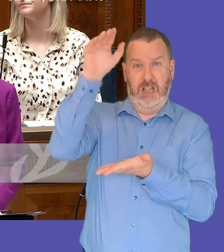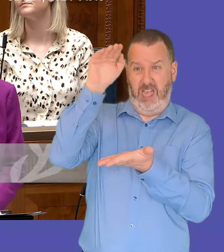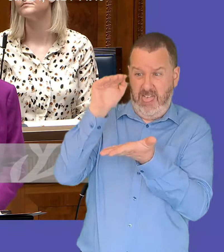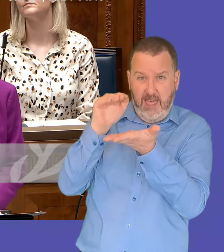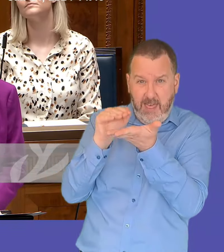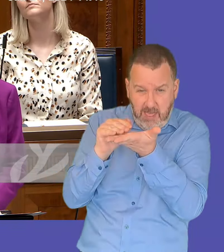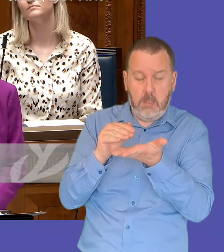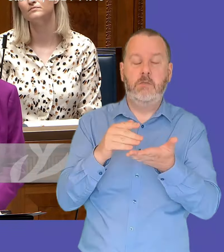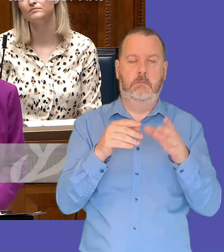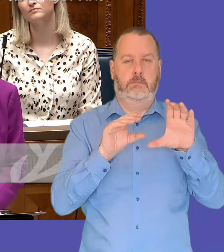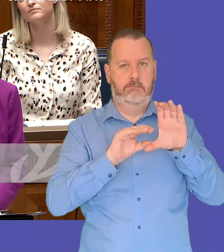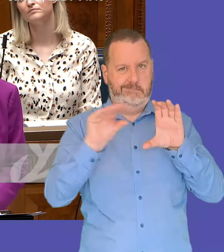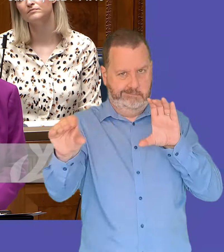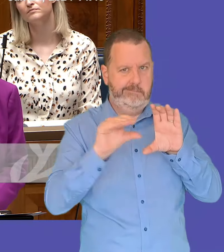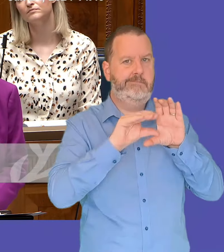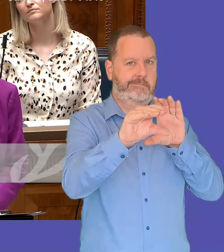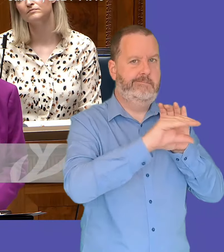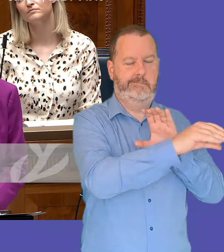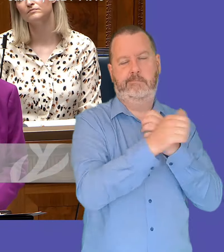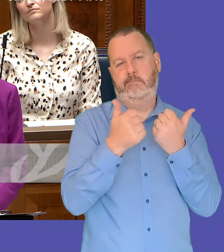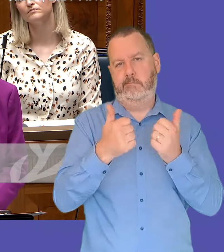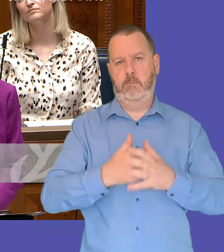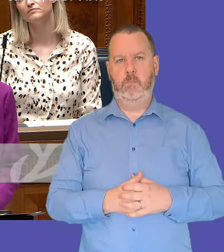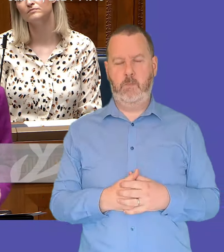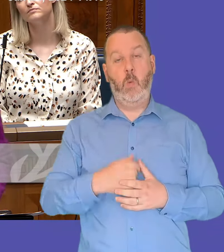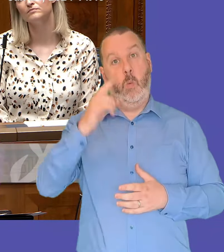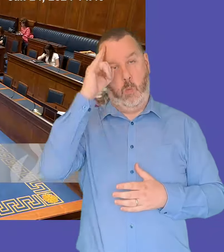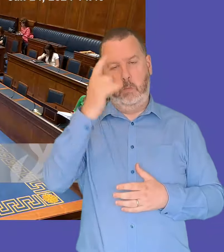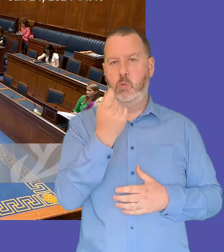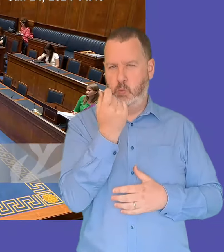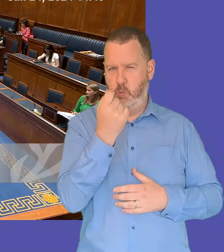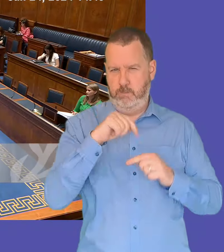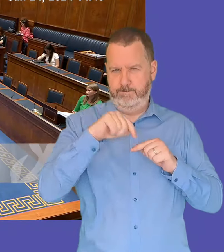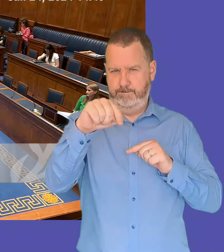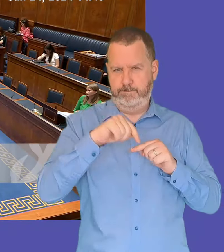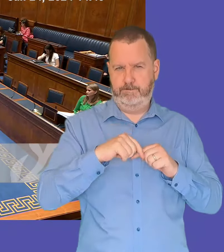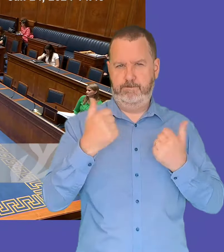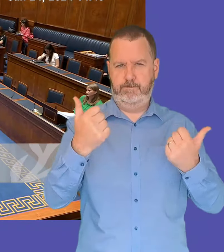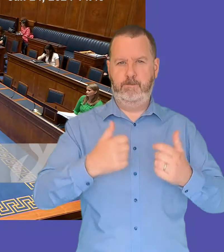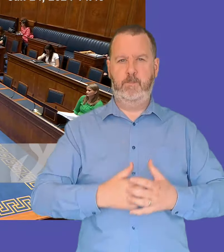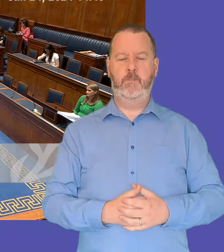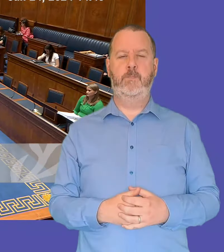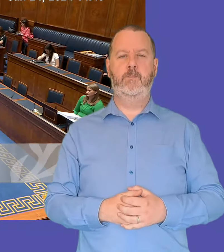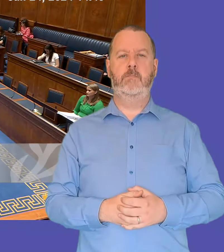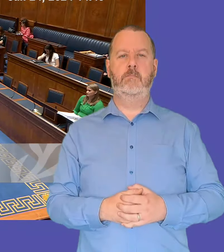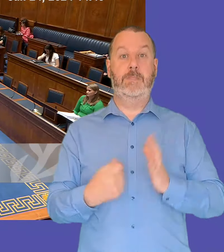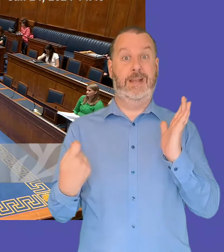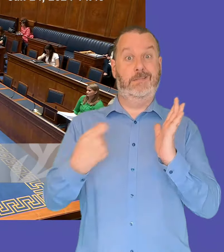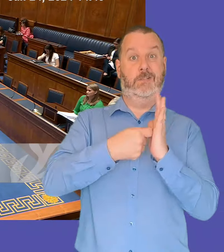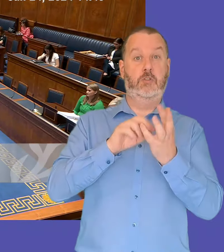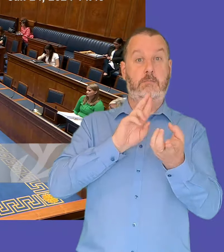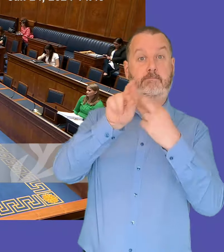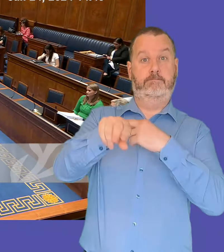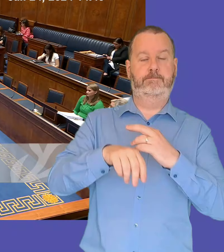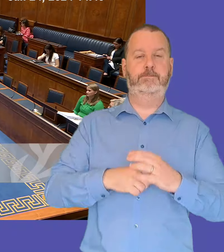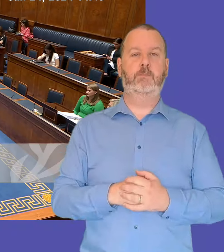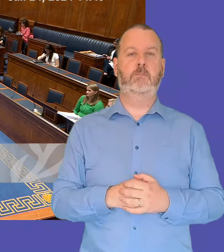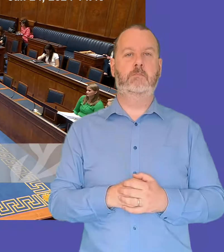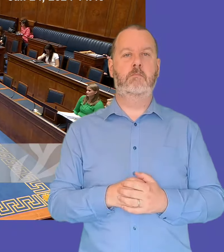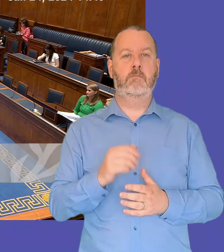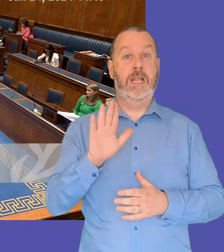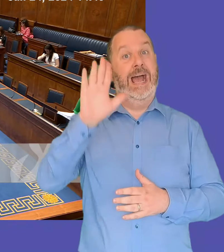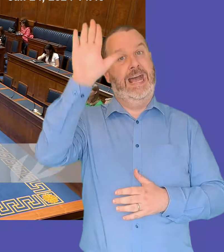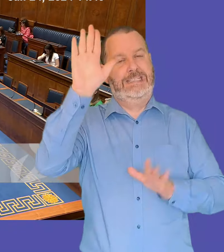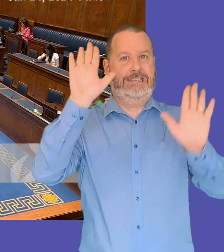additionality there to come um and i hope that that's um in the common days steve hegan for supplementary now i sort of for